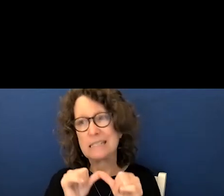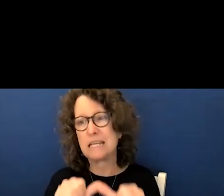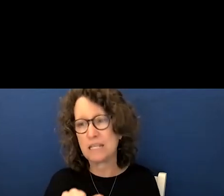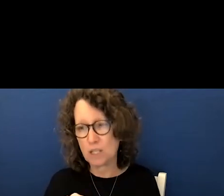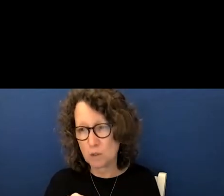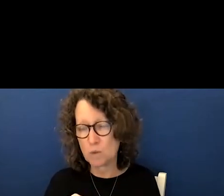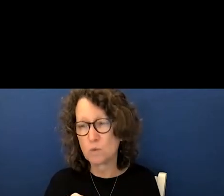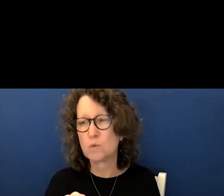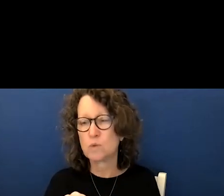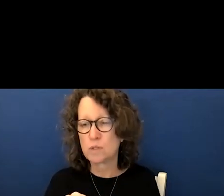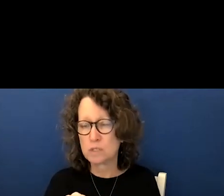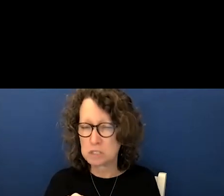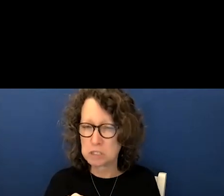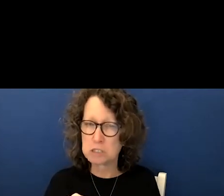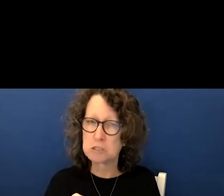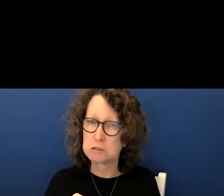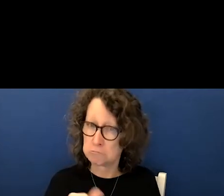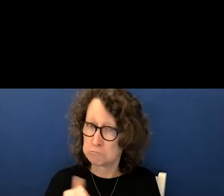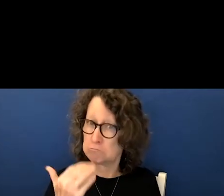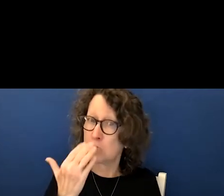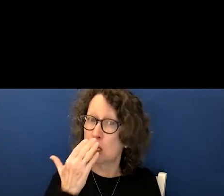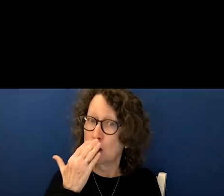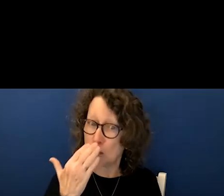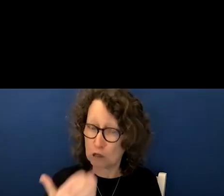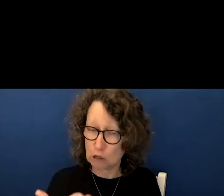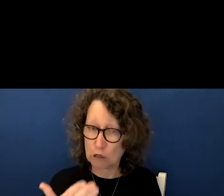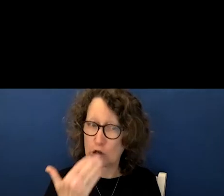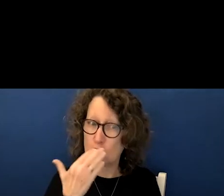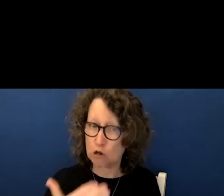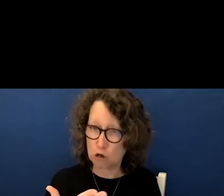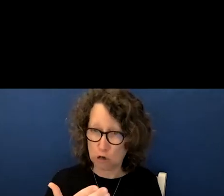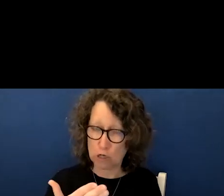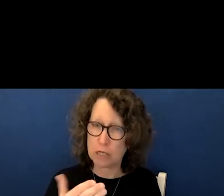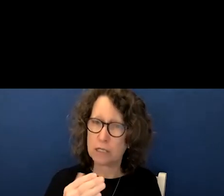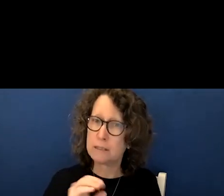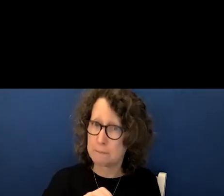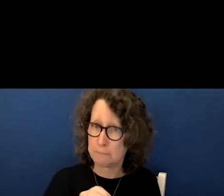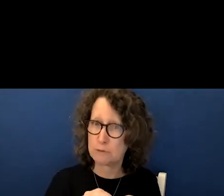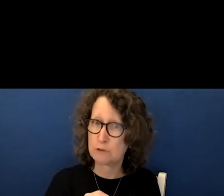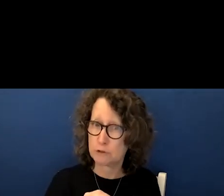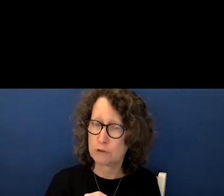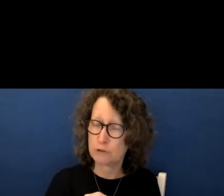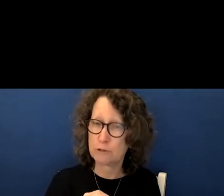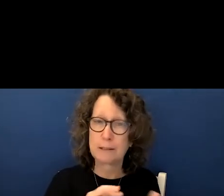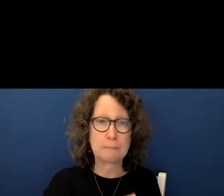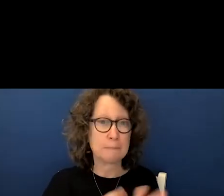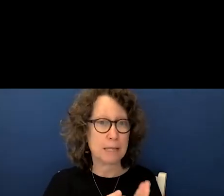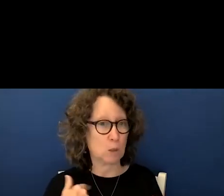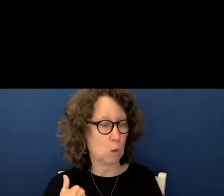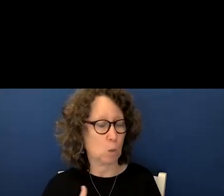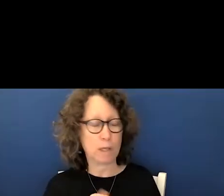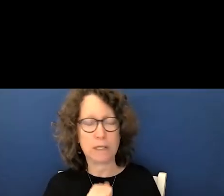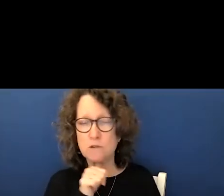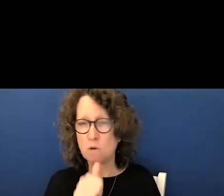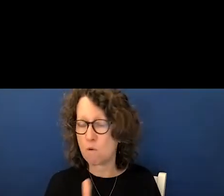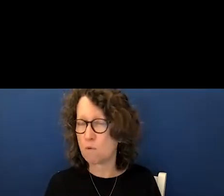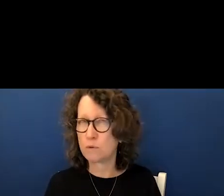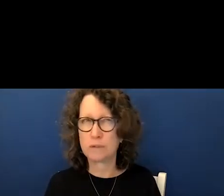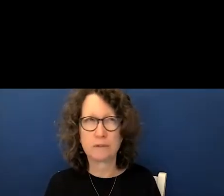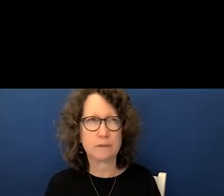a good positivity rate indicates that we do not have